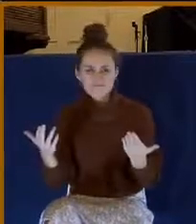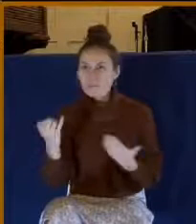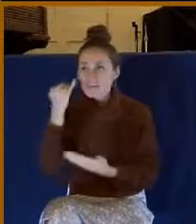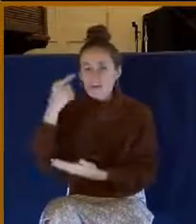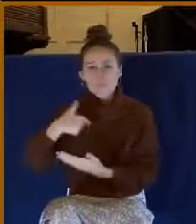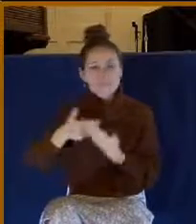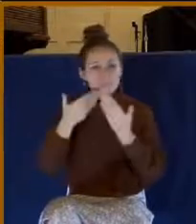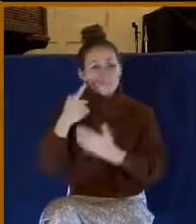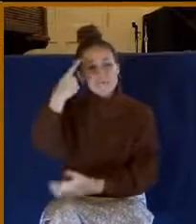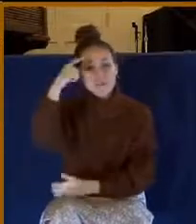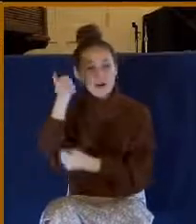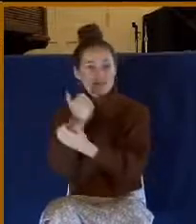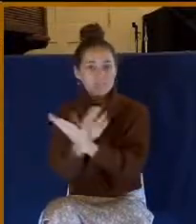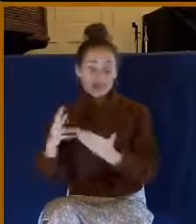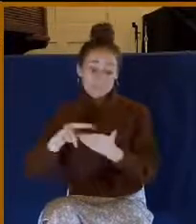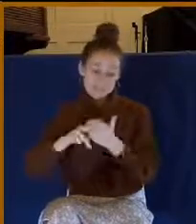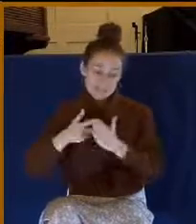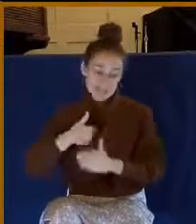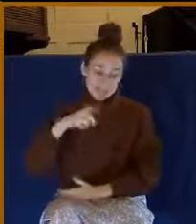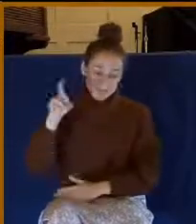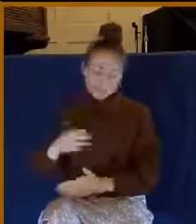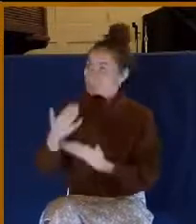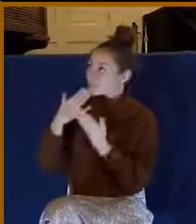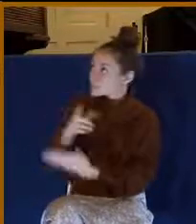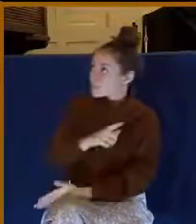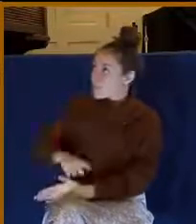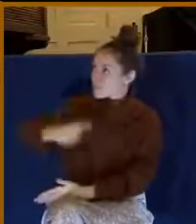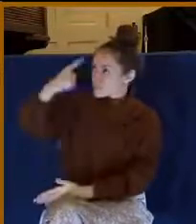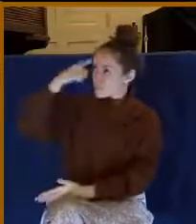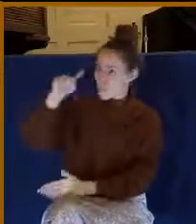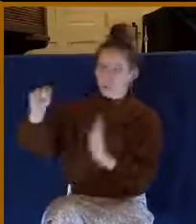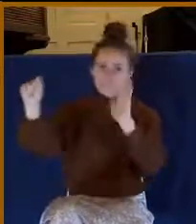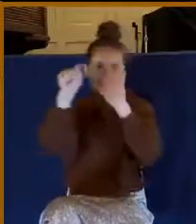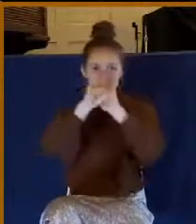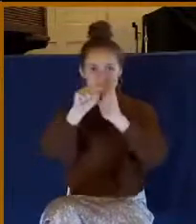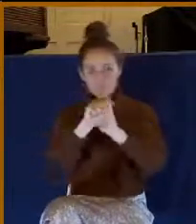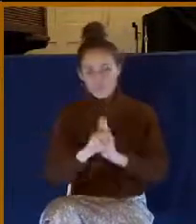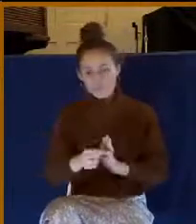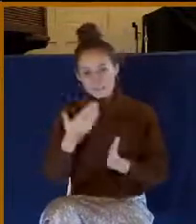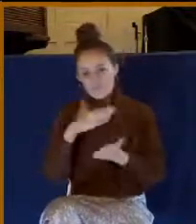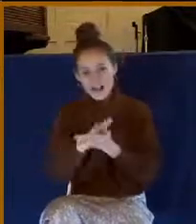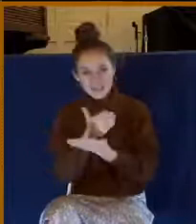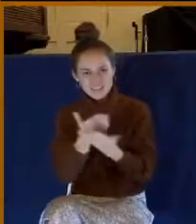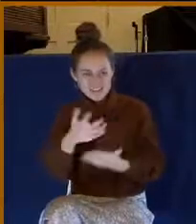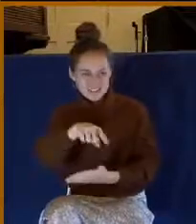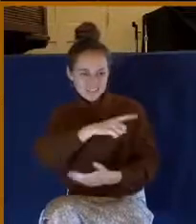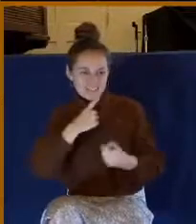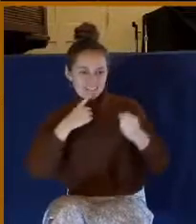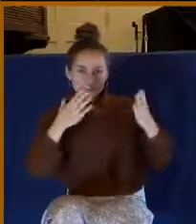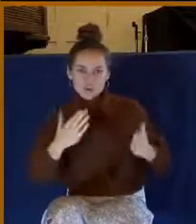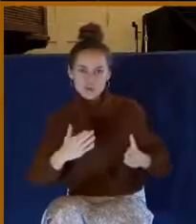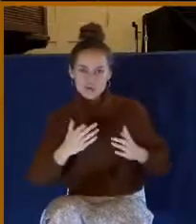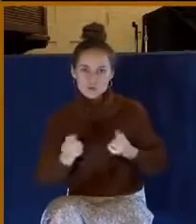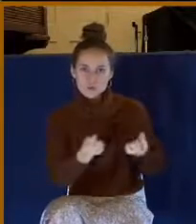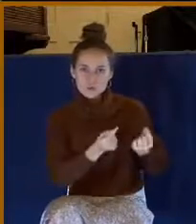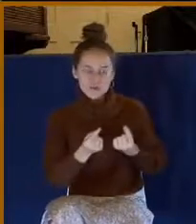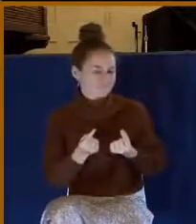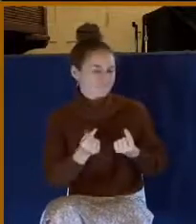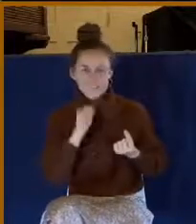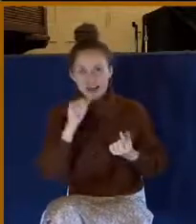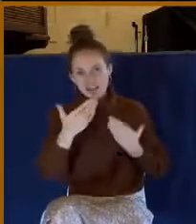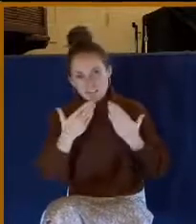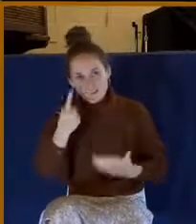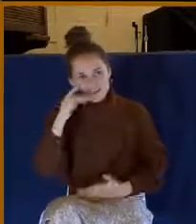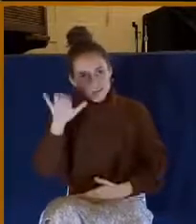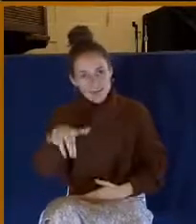be thankful for everything, that means I would have to be thankful for some of the bad things that sinful people do. I'm not thankful for that. I'm not thankful for the